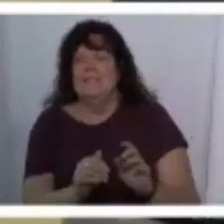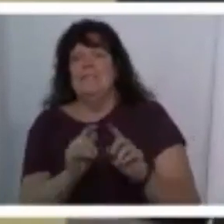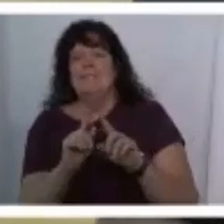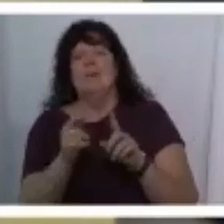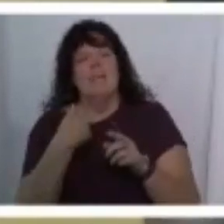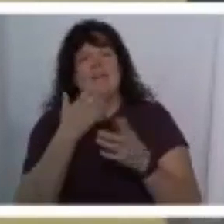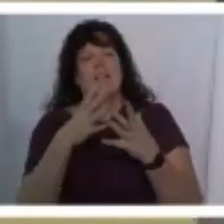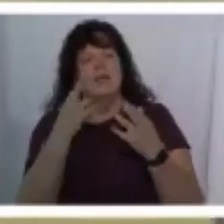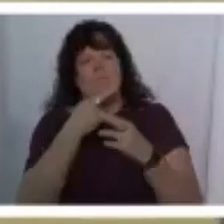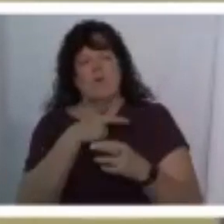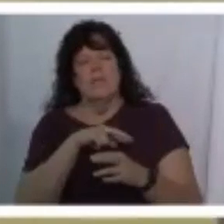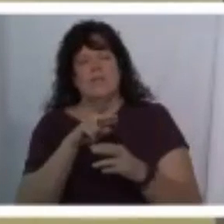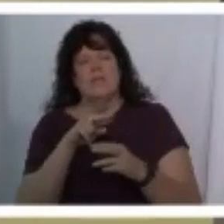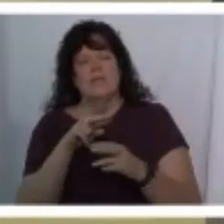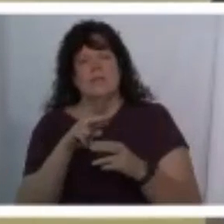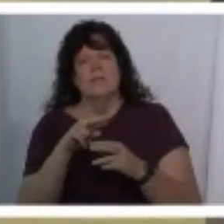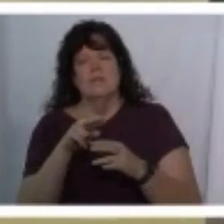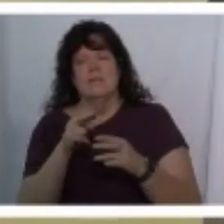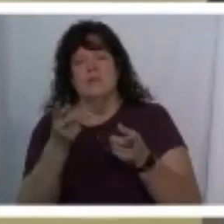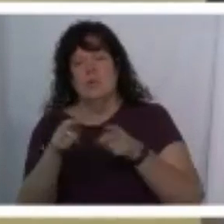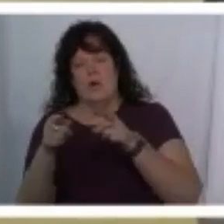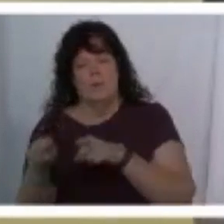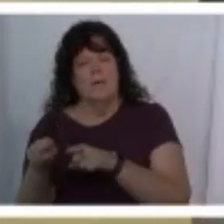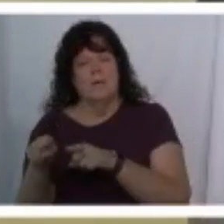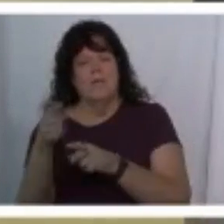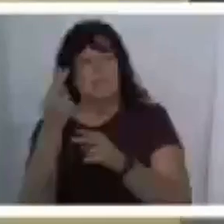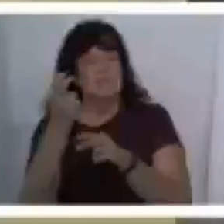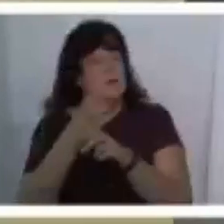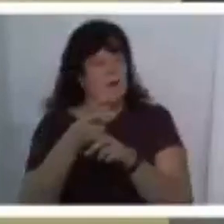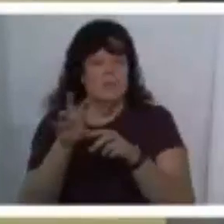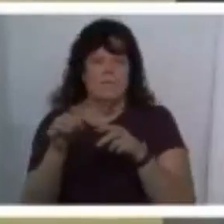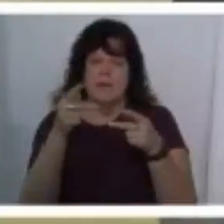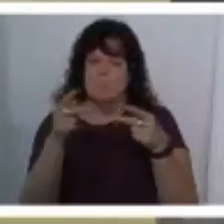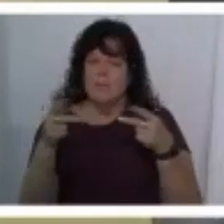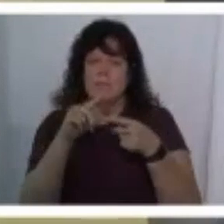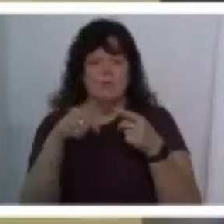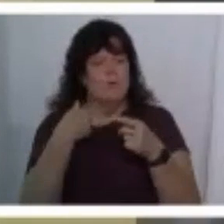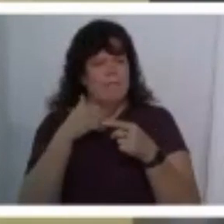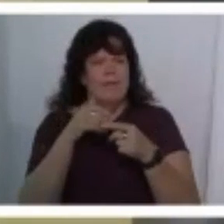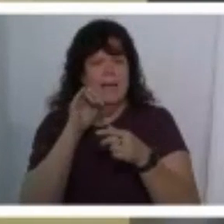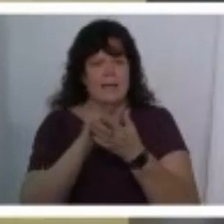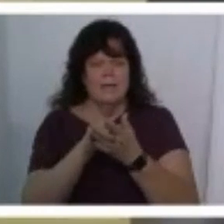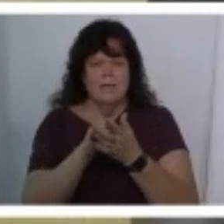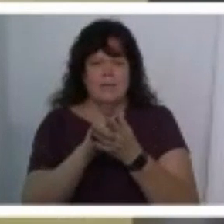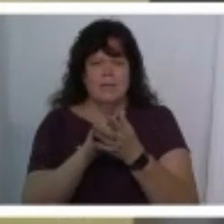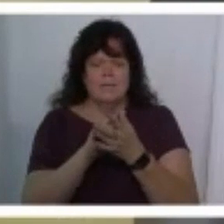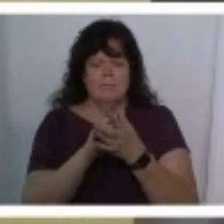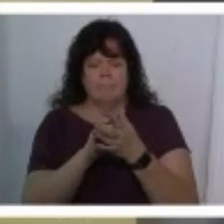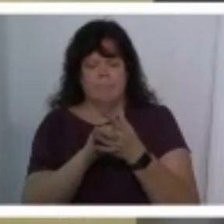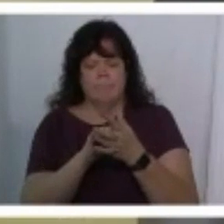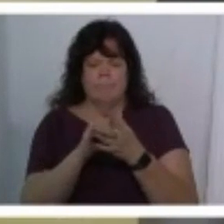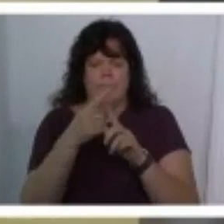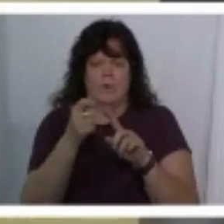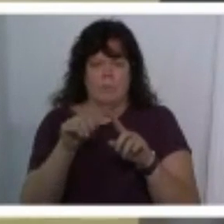religious trauma and it's hard to find a place when you have that trauma from growing up and